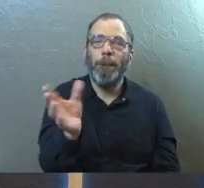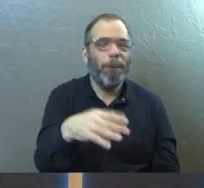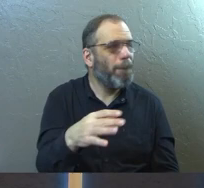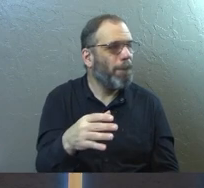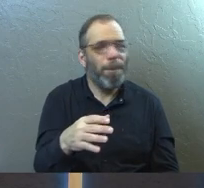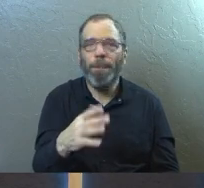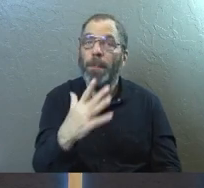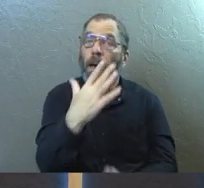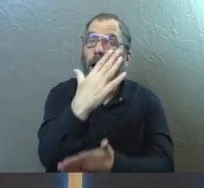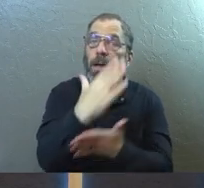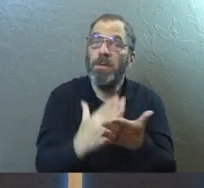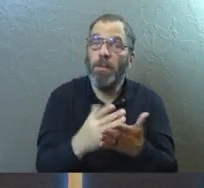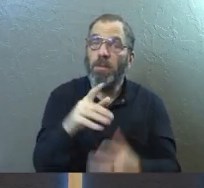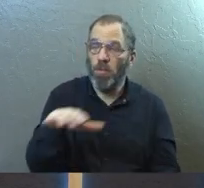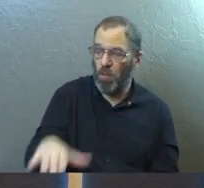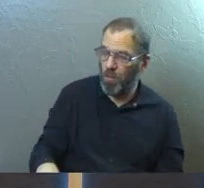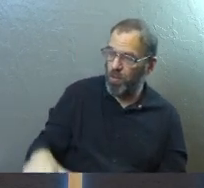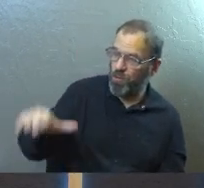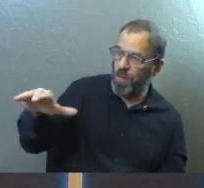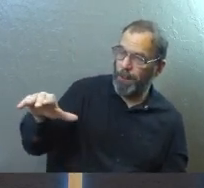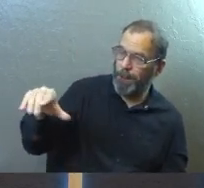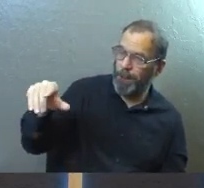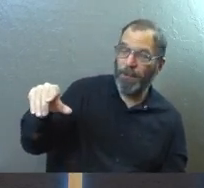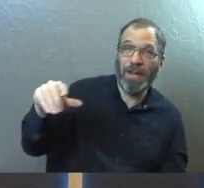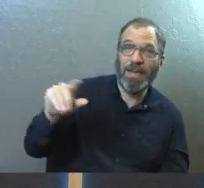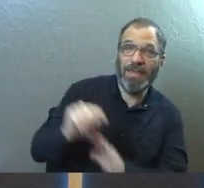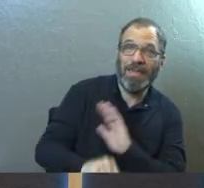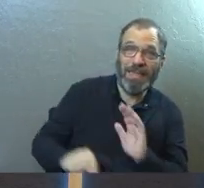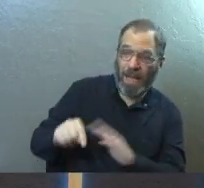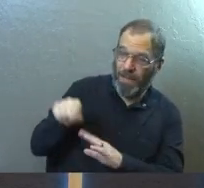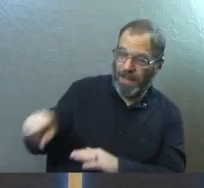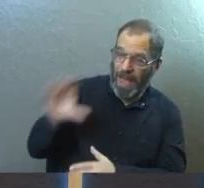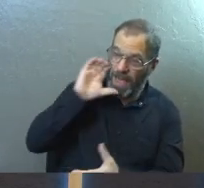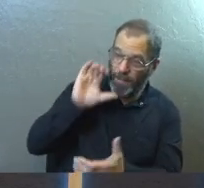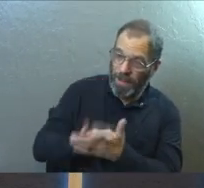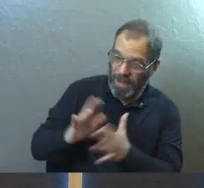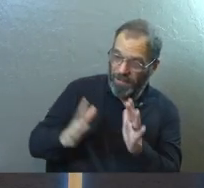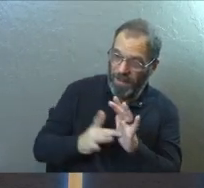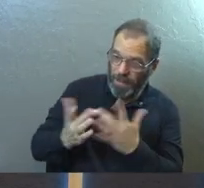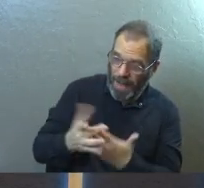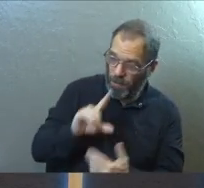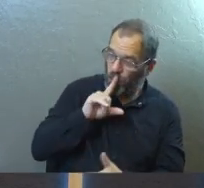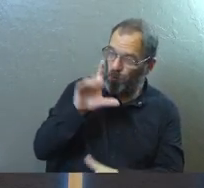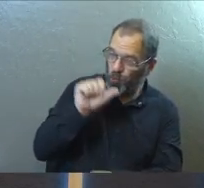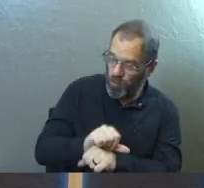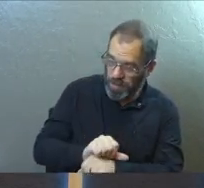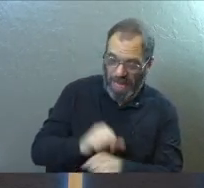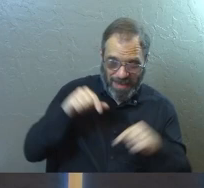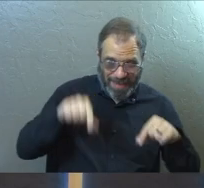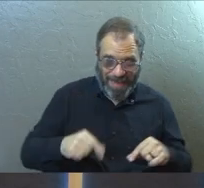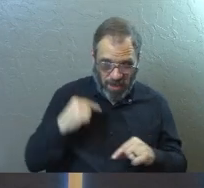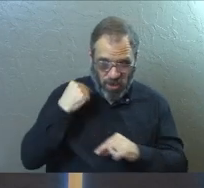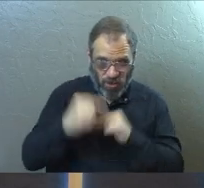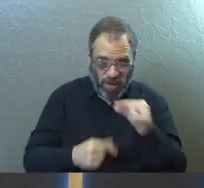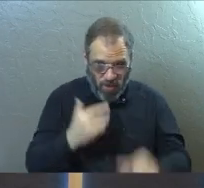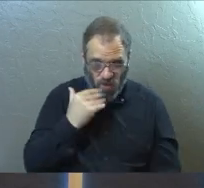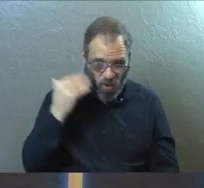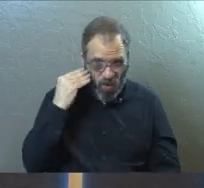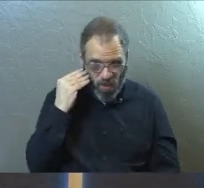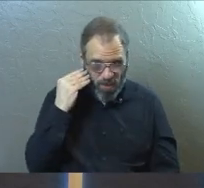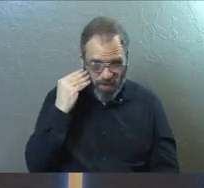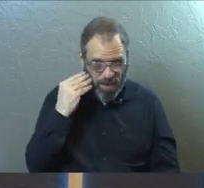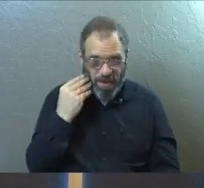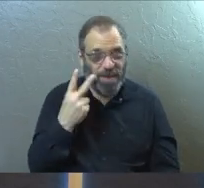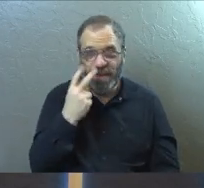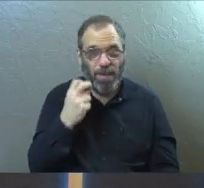call this out. Some of you grew up in a generation where everybody believed that the Bible was true. This generation growing up in your home right